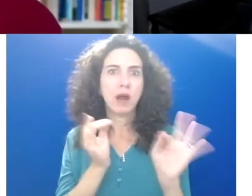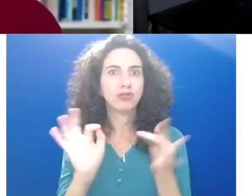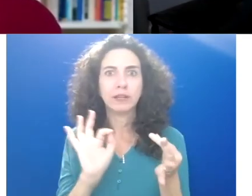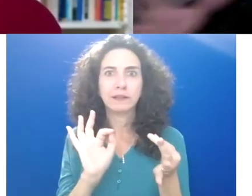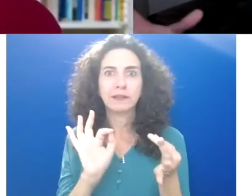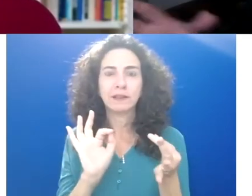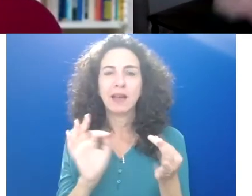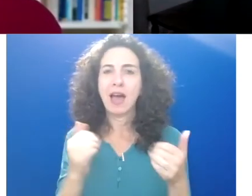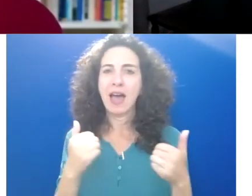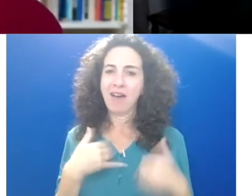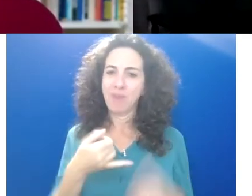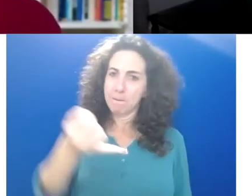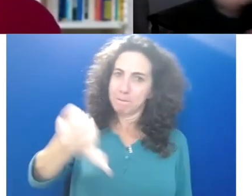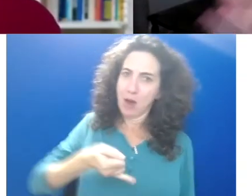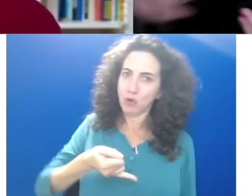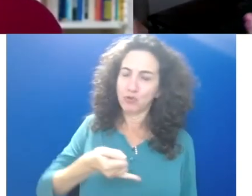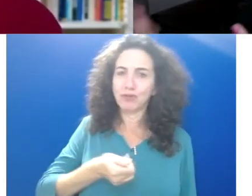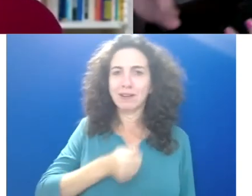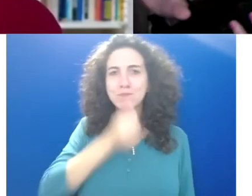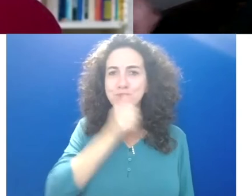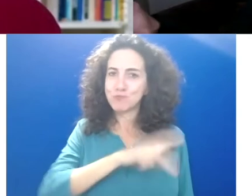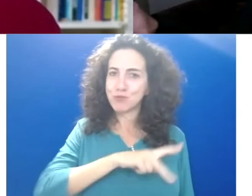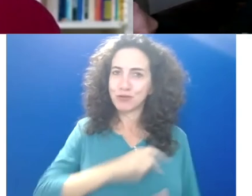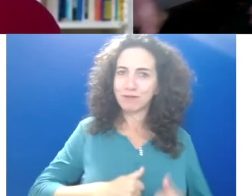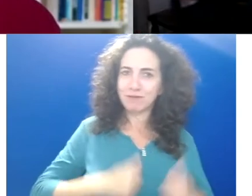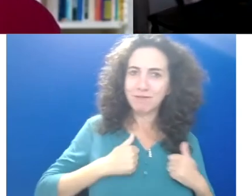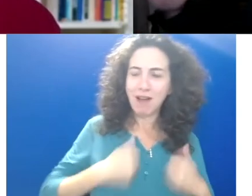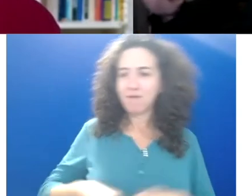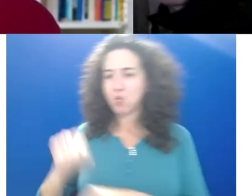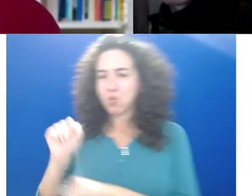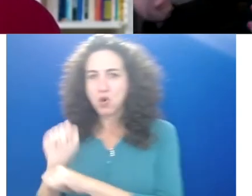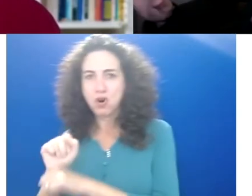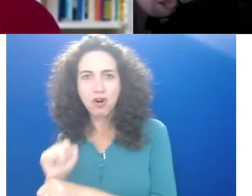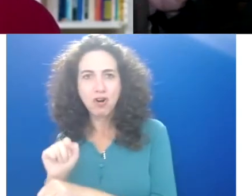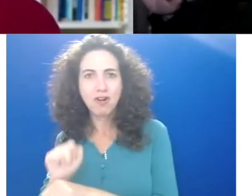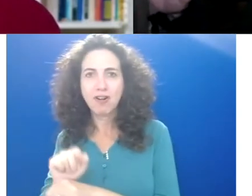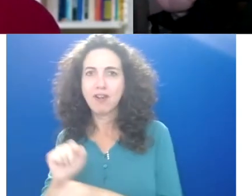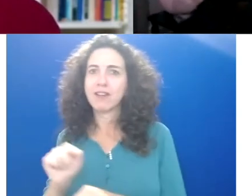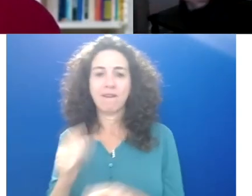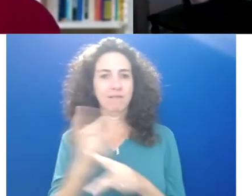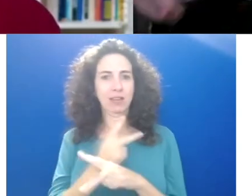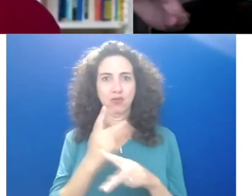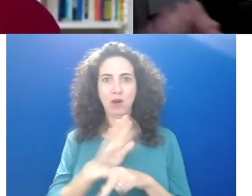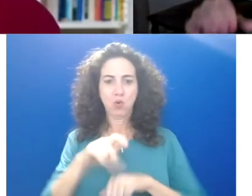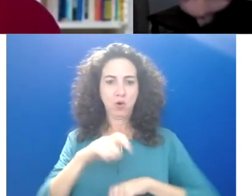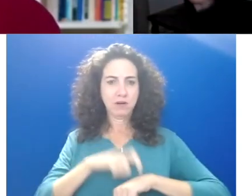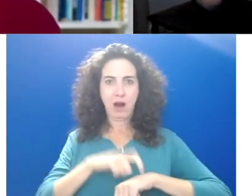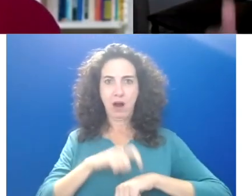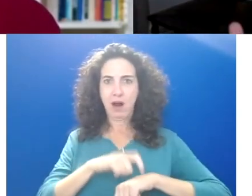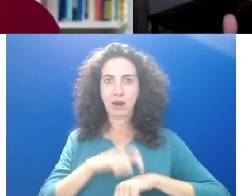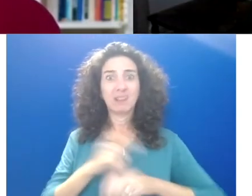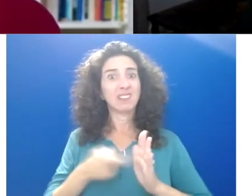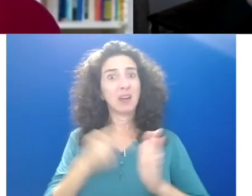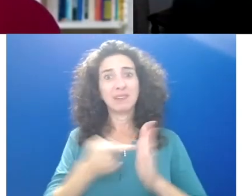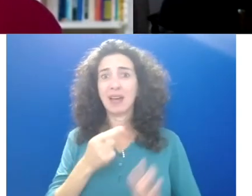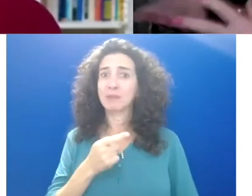and our work lives, or just figure out how and when we want to be interrupted. Because one of the biggest impediments and blocks to fun is